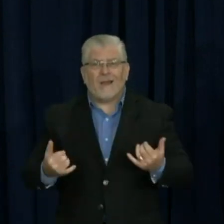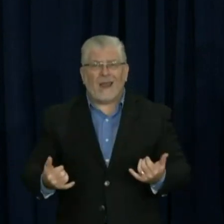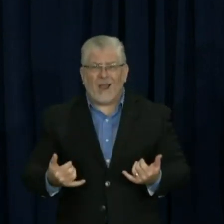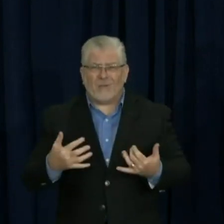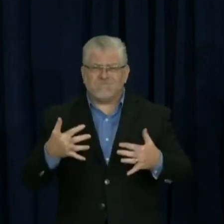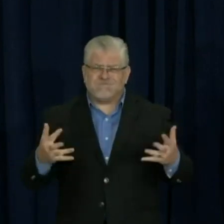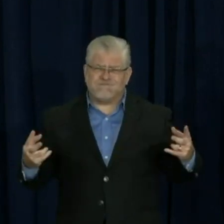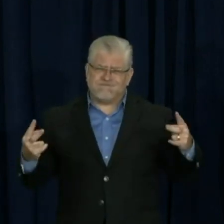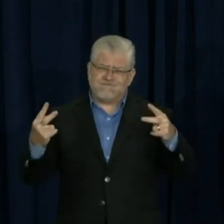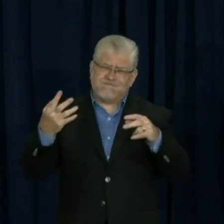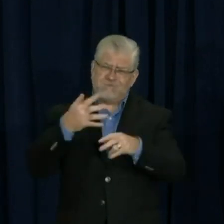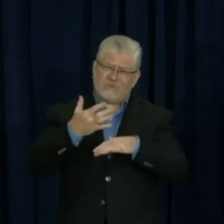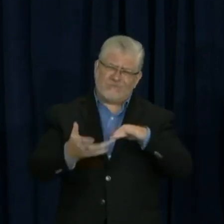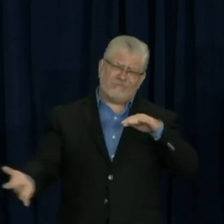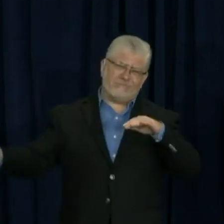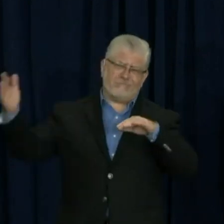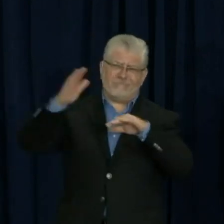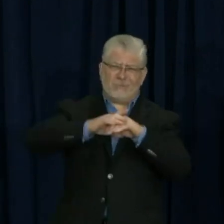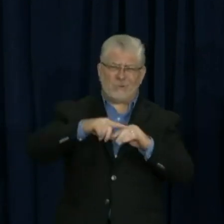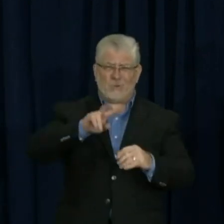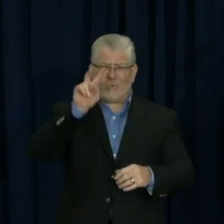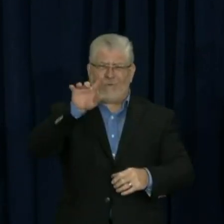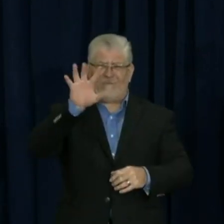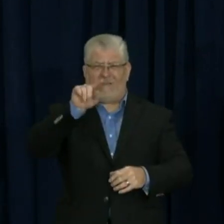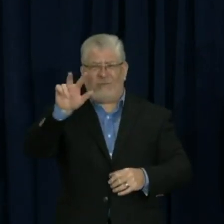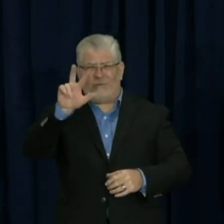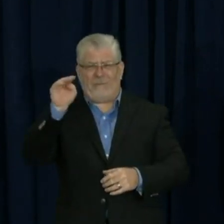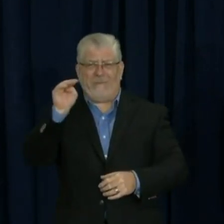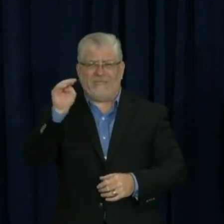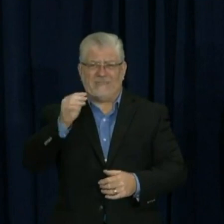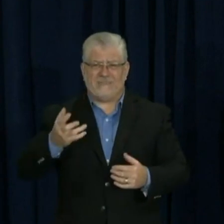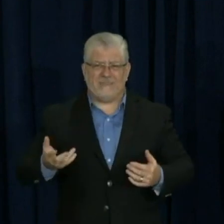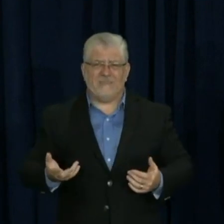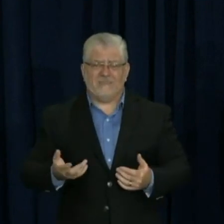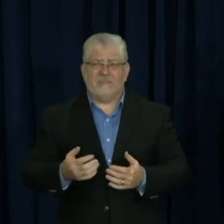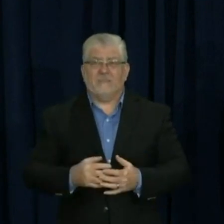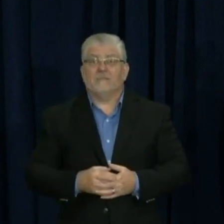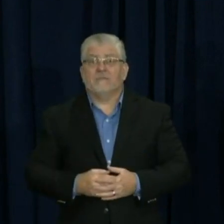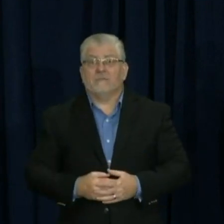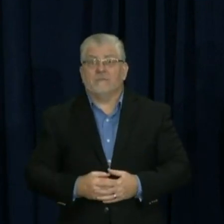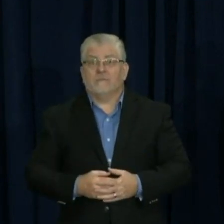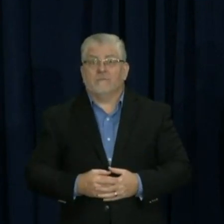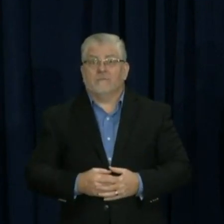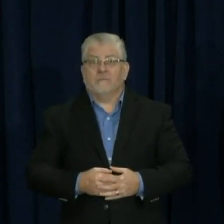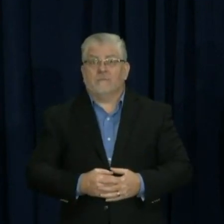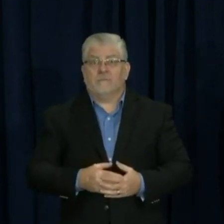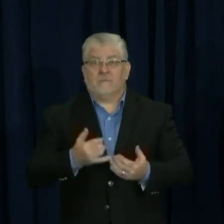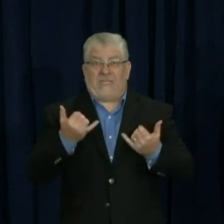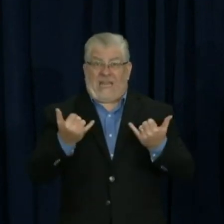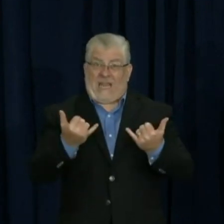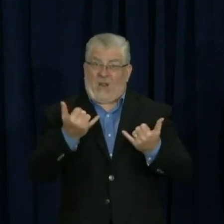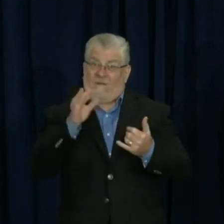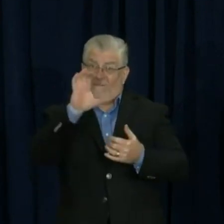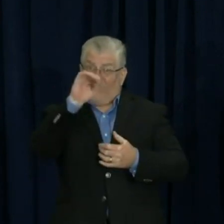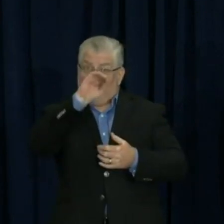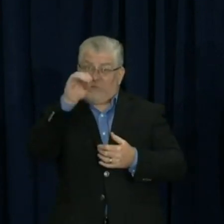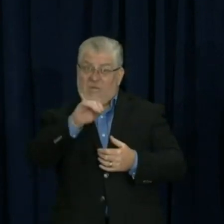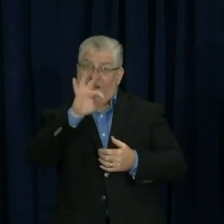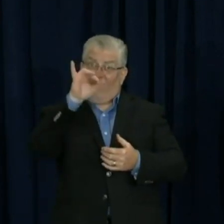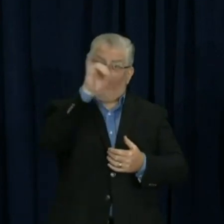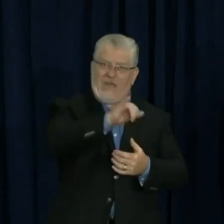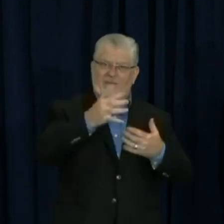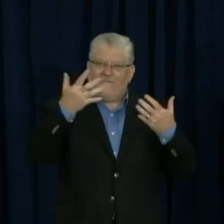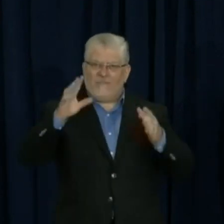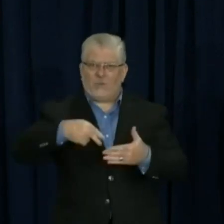50% done. So I urge everybody to remain patient. As Governor Wolf said, we are going to accurately count